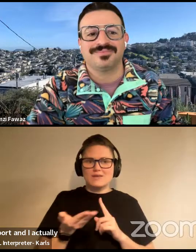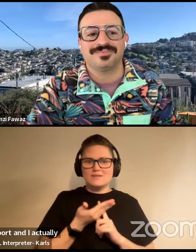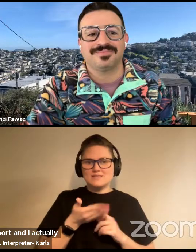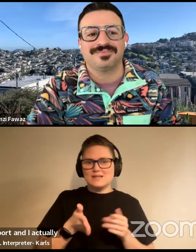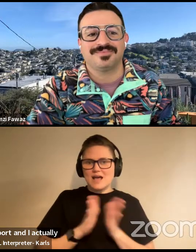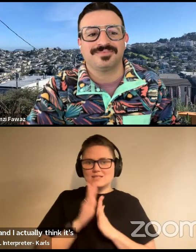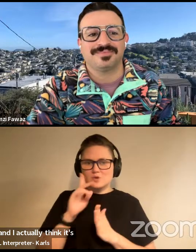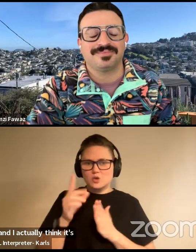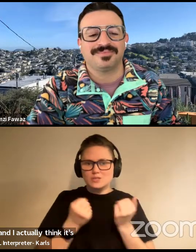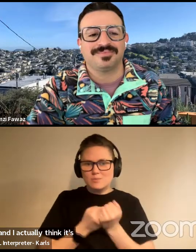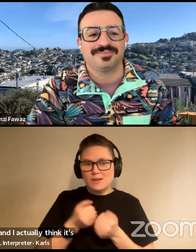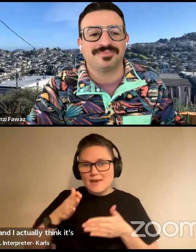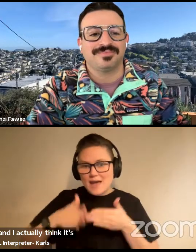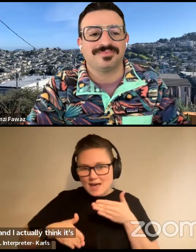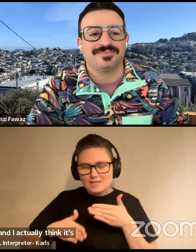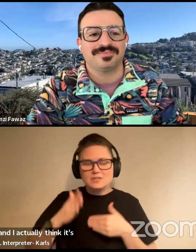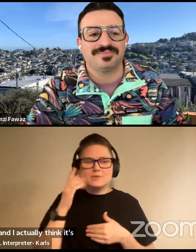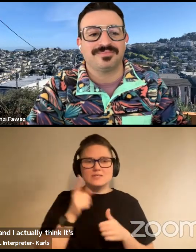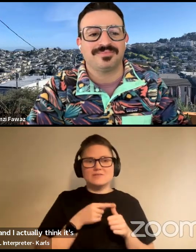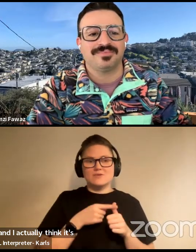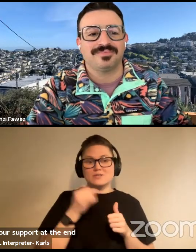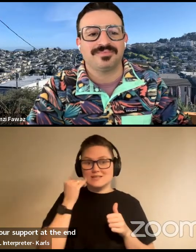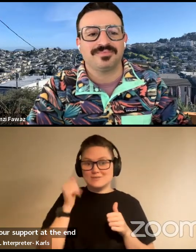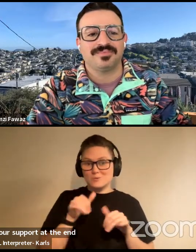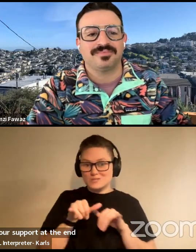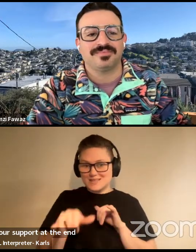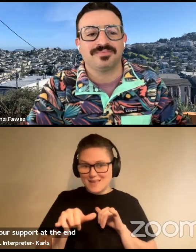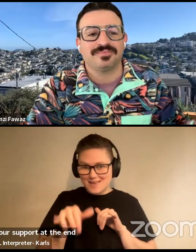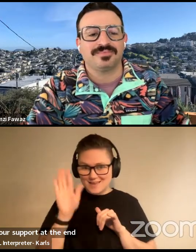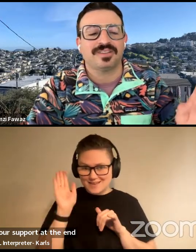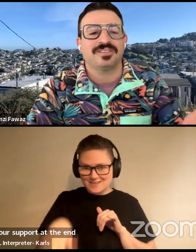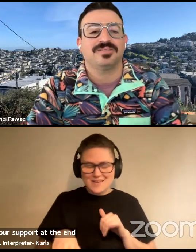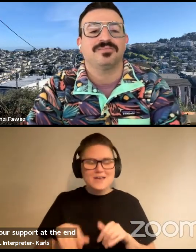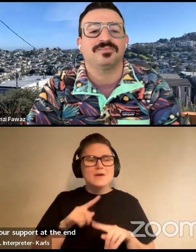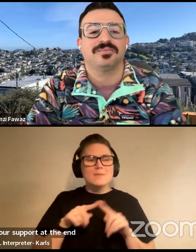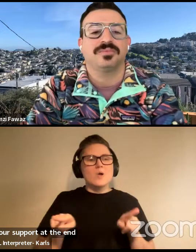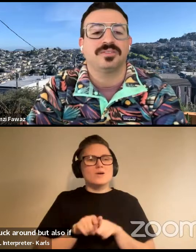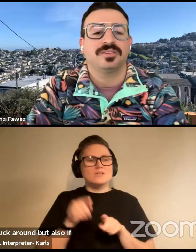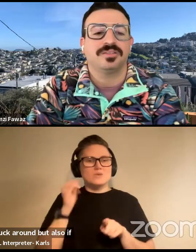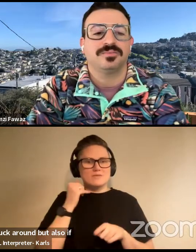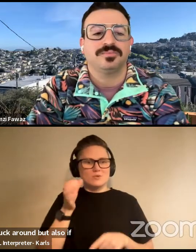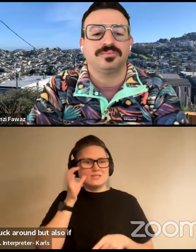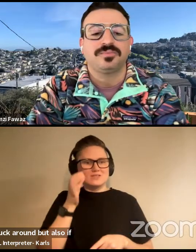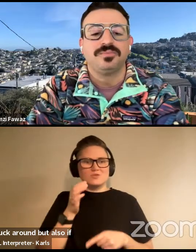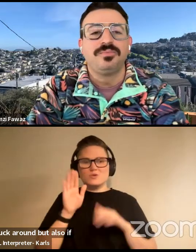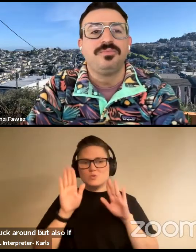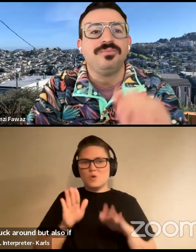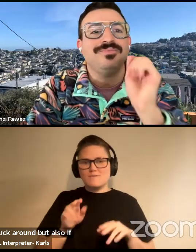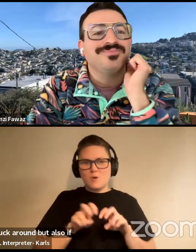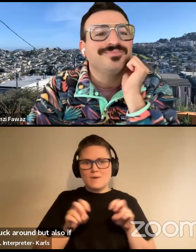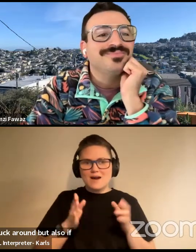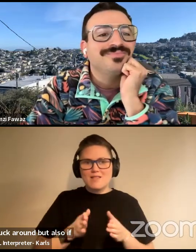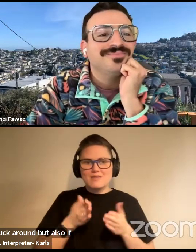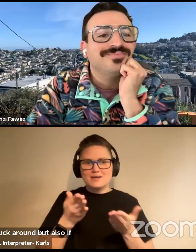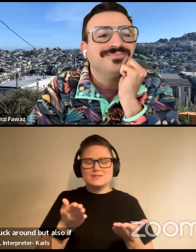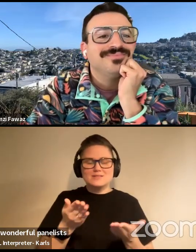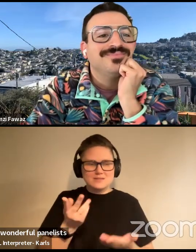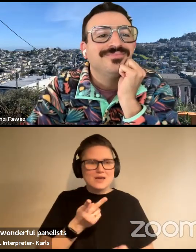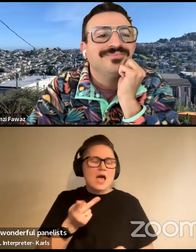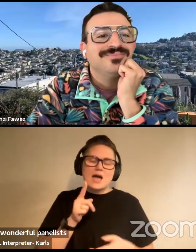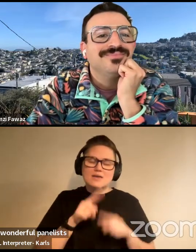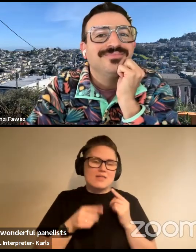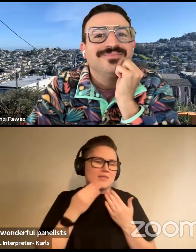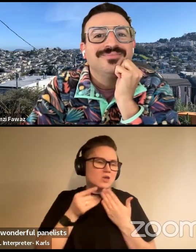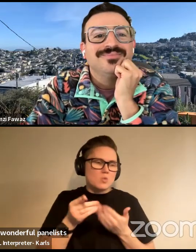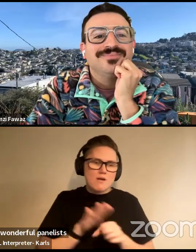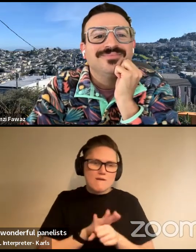your support at the end, because first of all, if you stuck around, but also if you got to listen to these wonderful panelists, Ramsey and Paisley, I can't thank you enough,